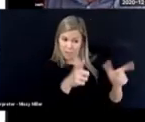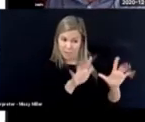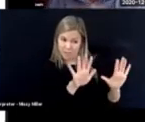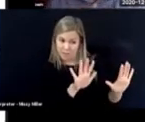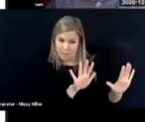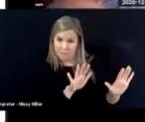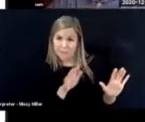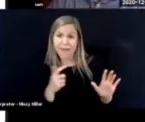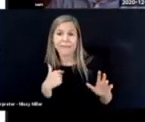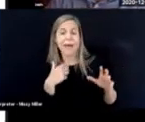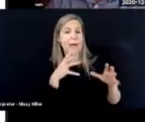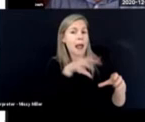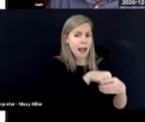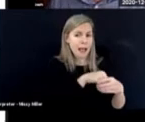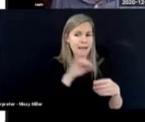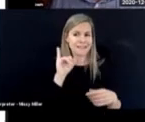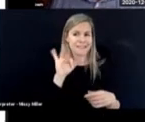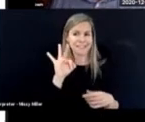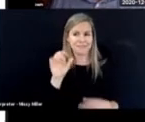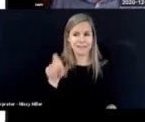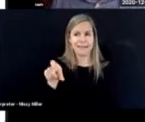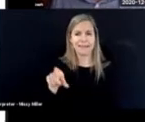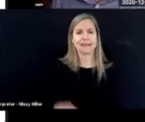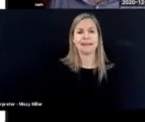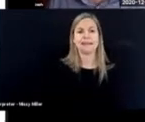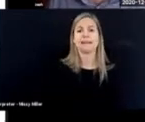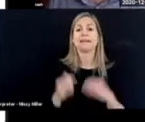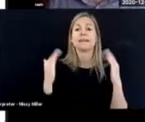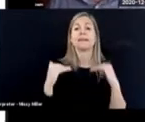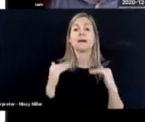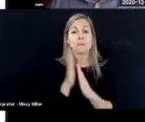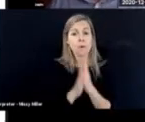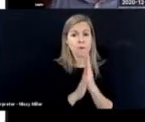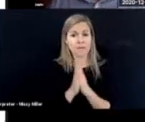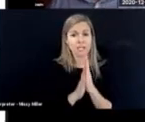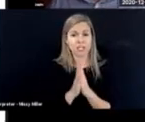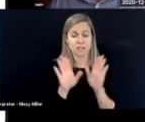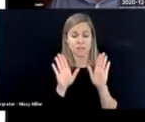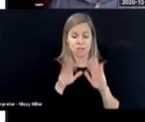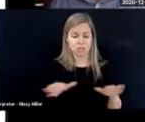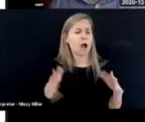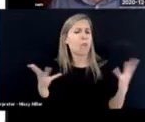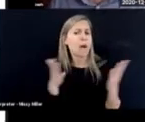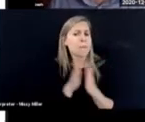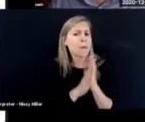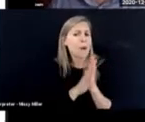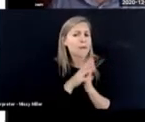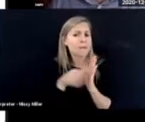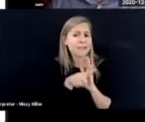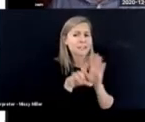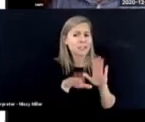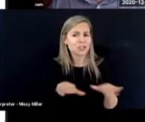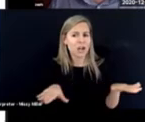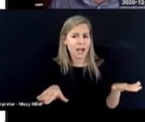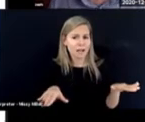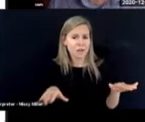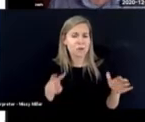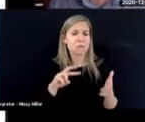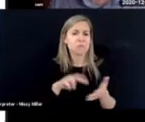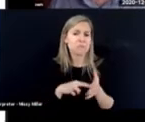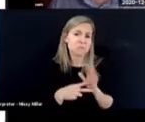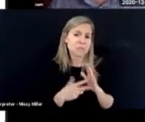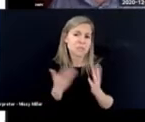that ability before you take over. Motivation. The child's motivators. And